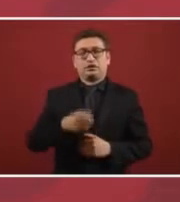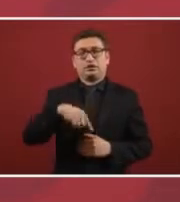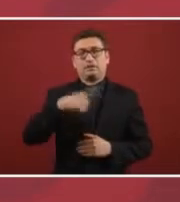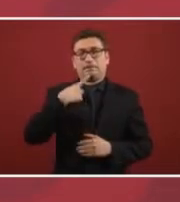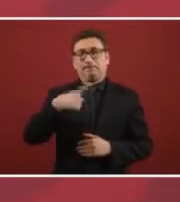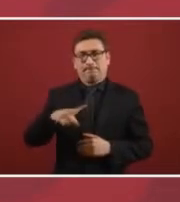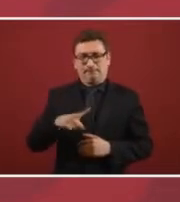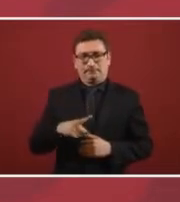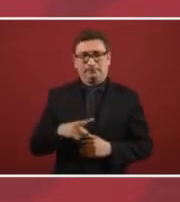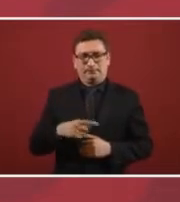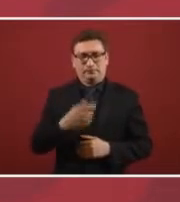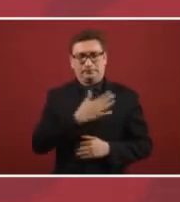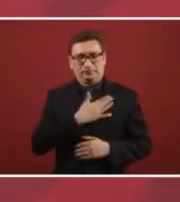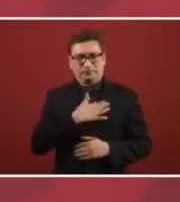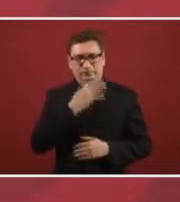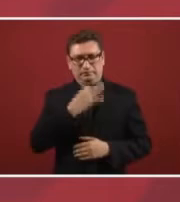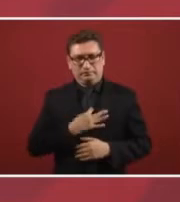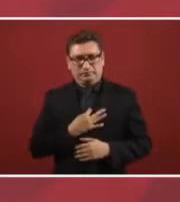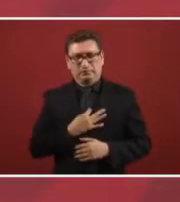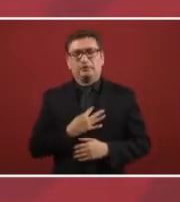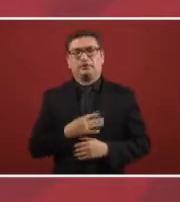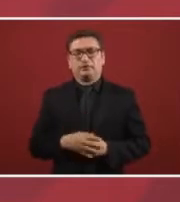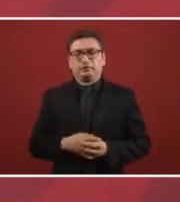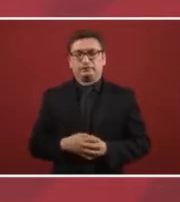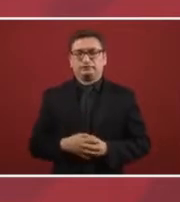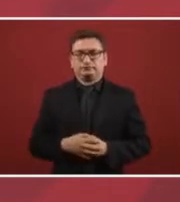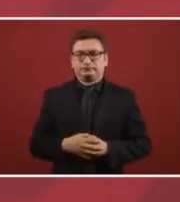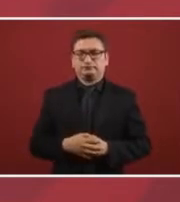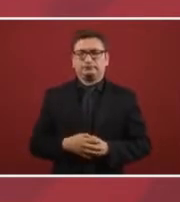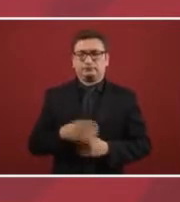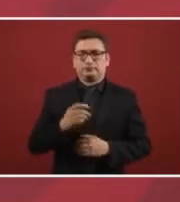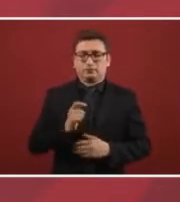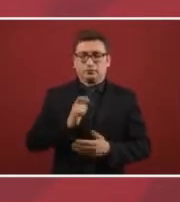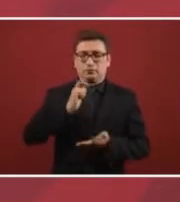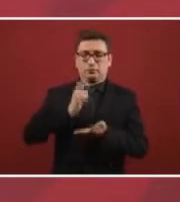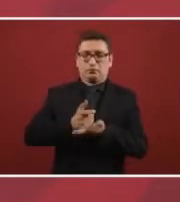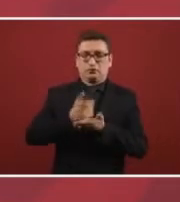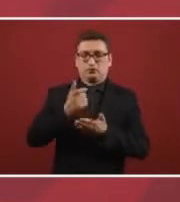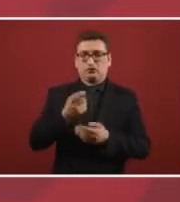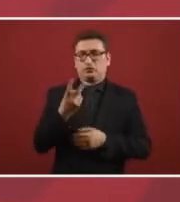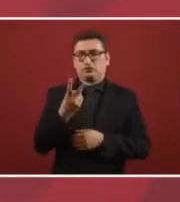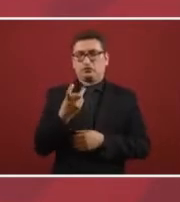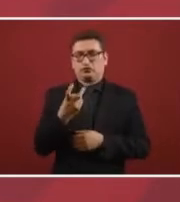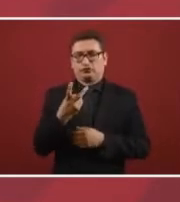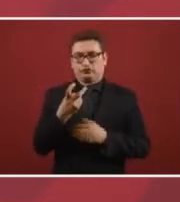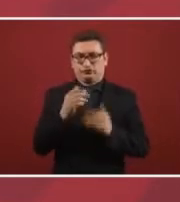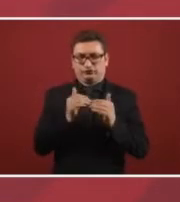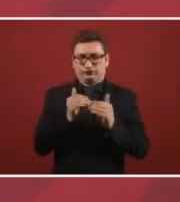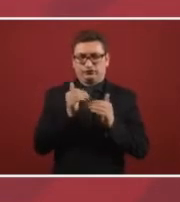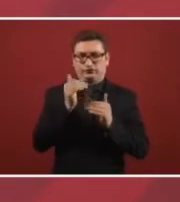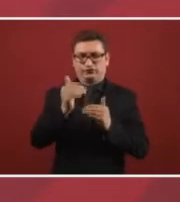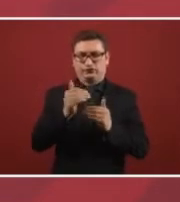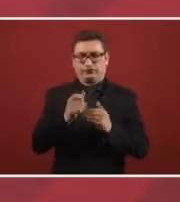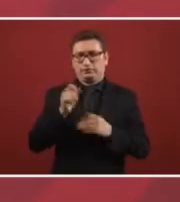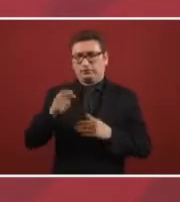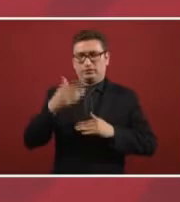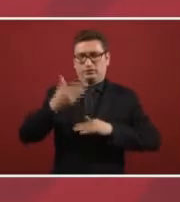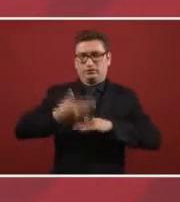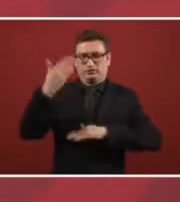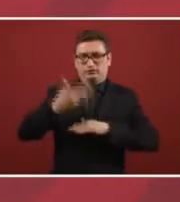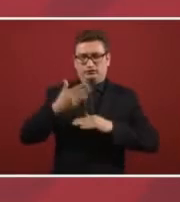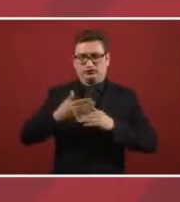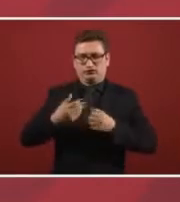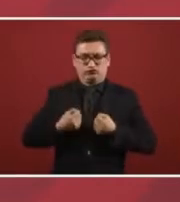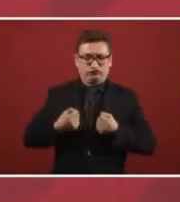And they complained to me that they had increased 2 pesos in the